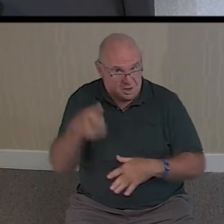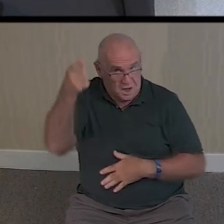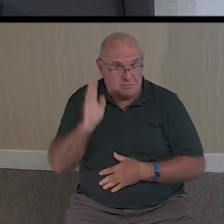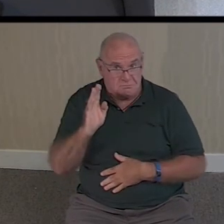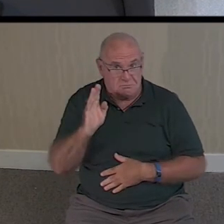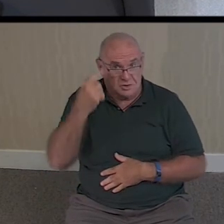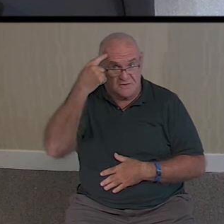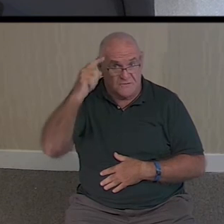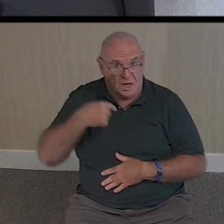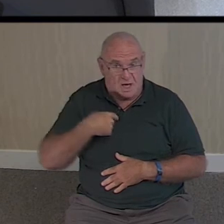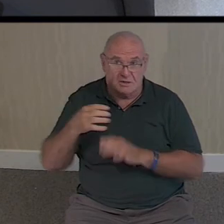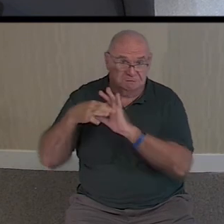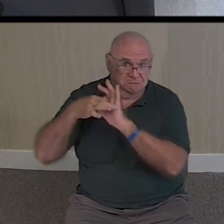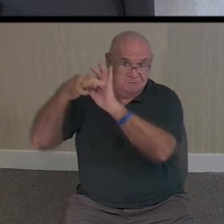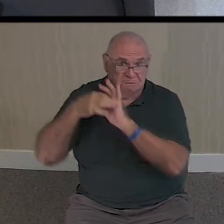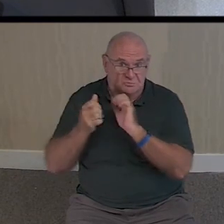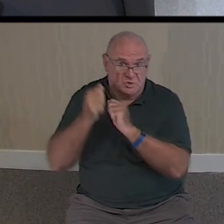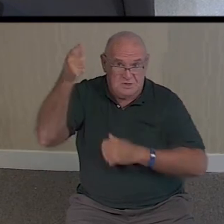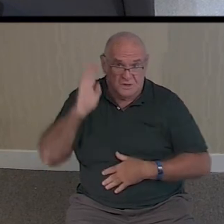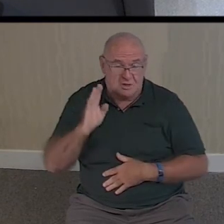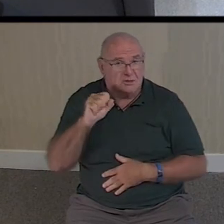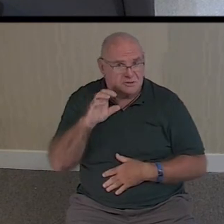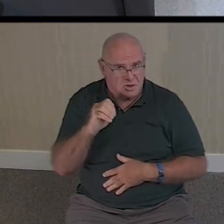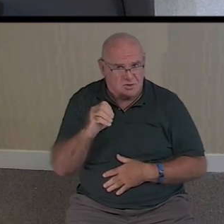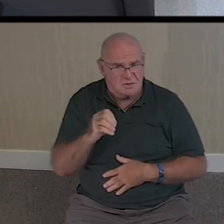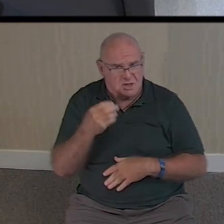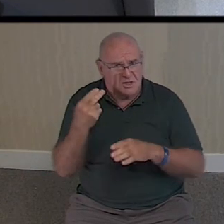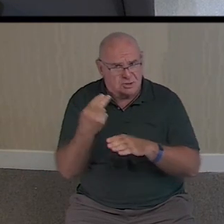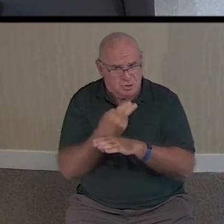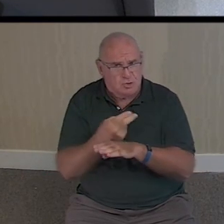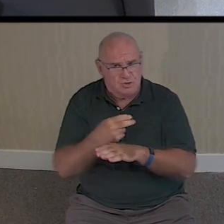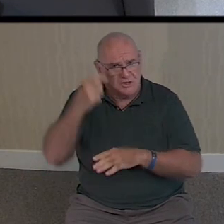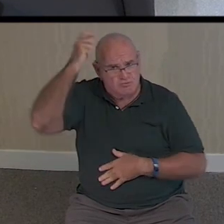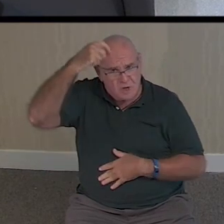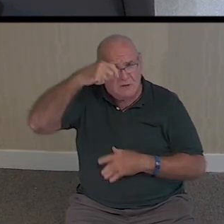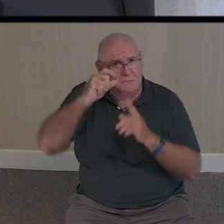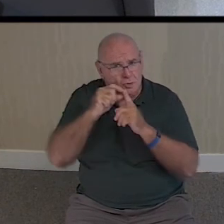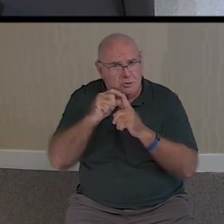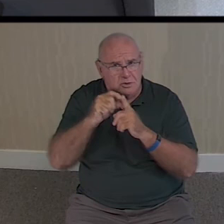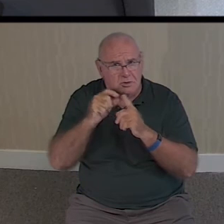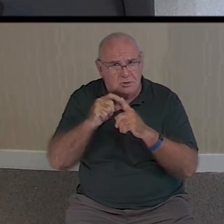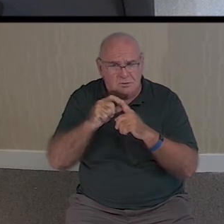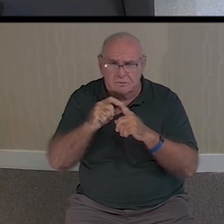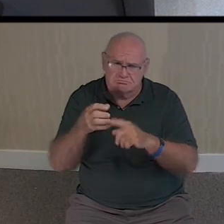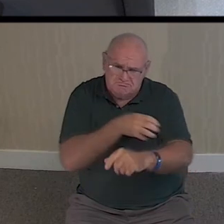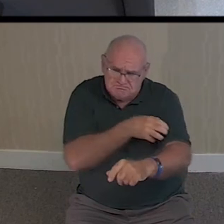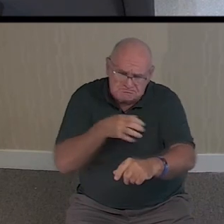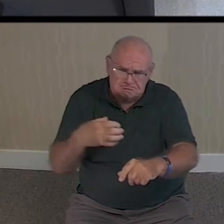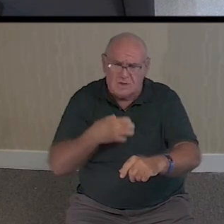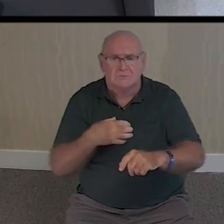For I am one with it. So let's use these wise words to empower ourselves.